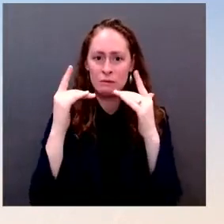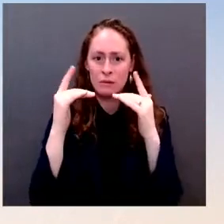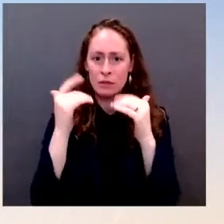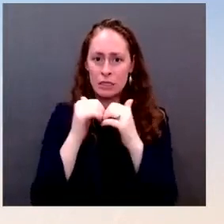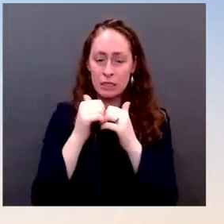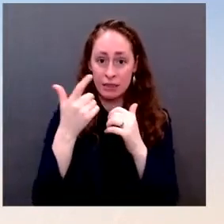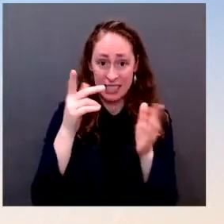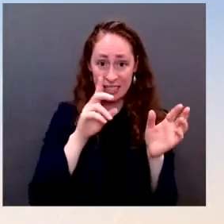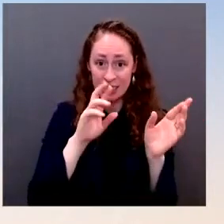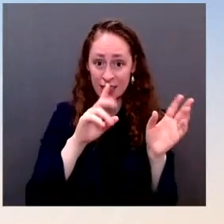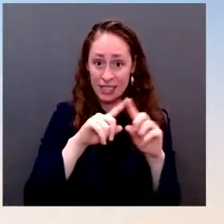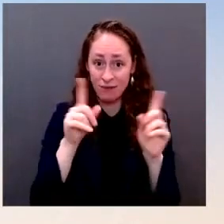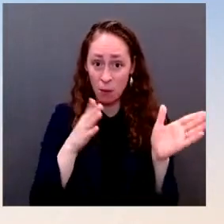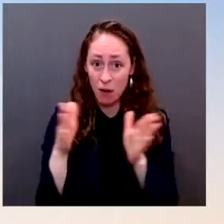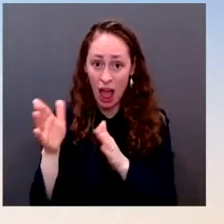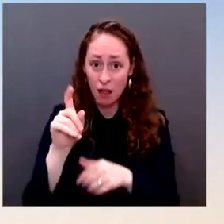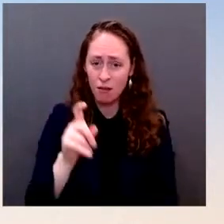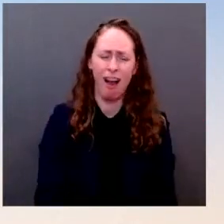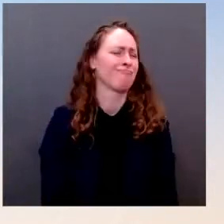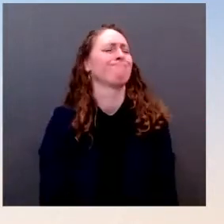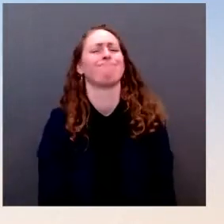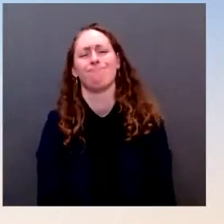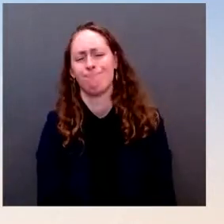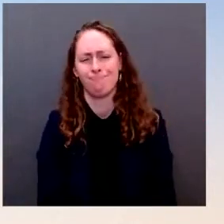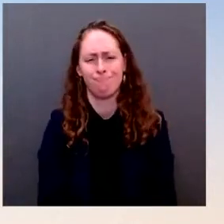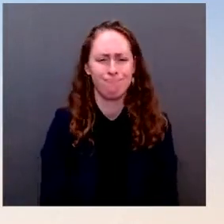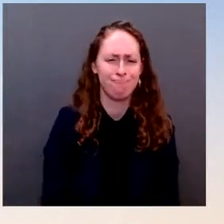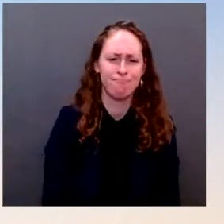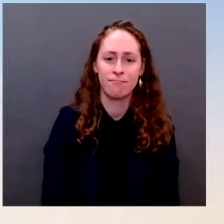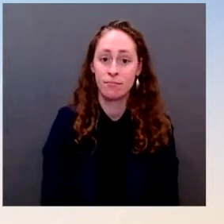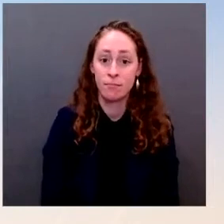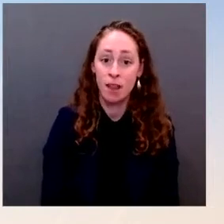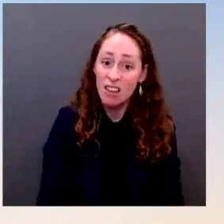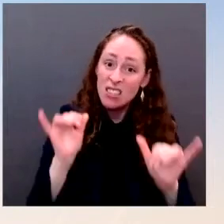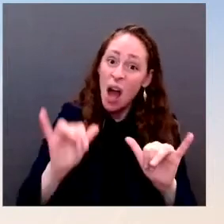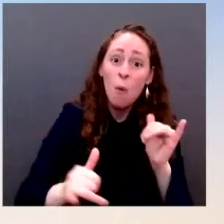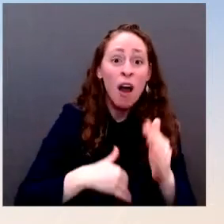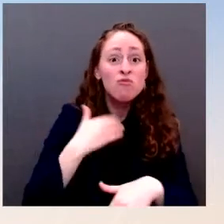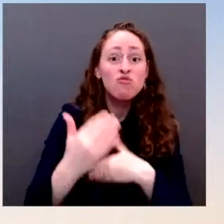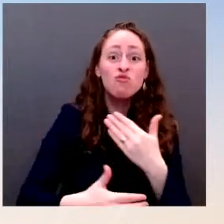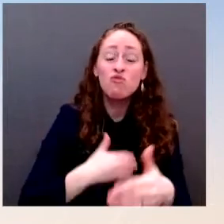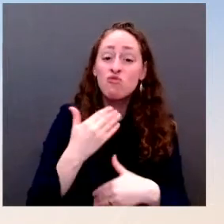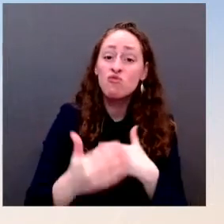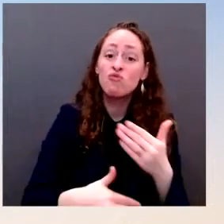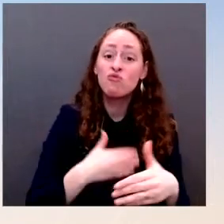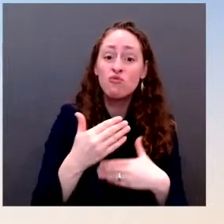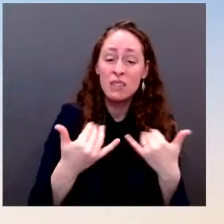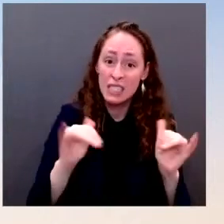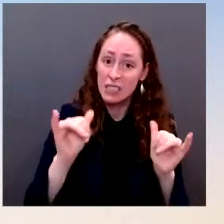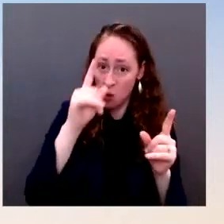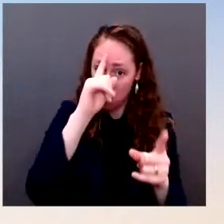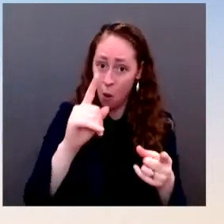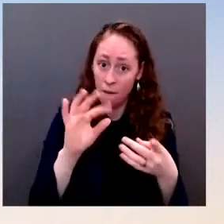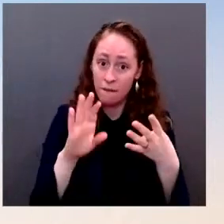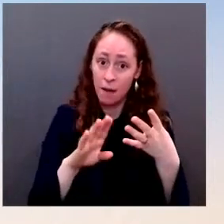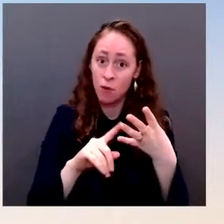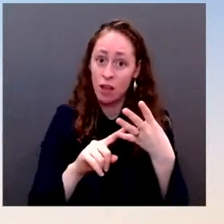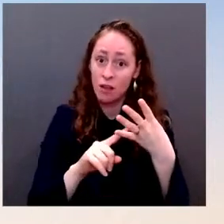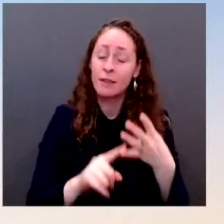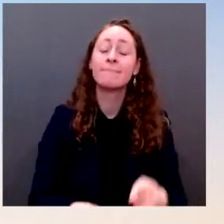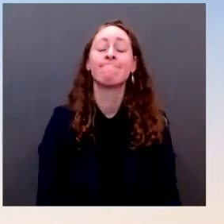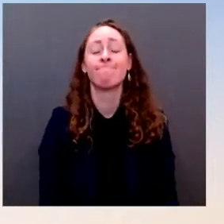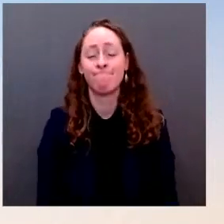is still on track for a pick but end of February? Yep. All right. And I know you've been asked before whether the President is considering